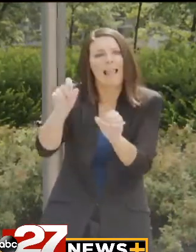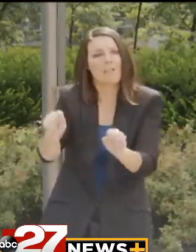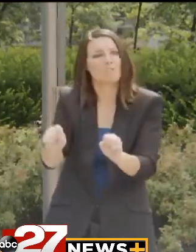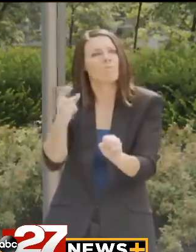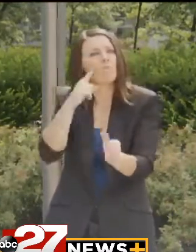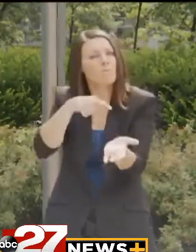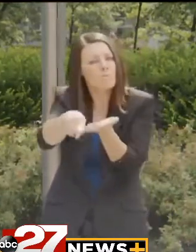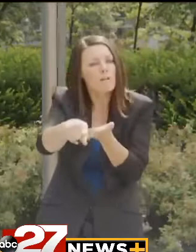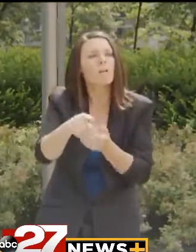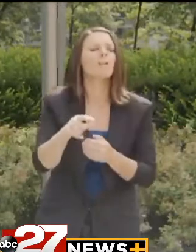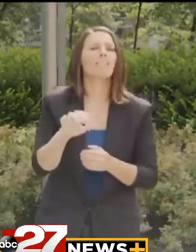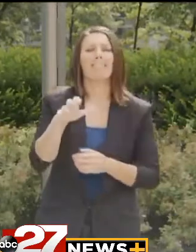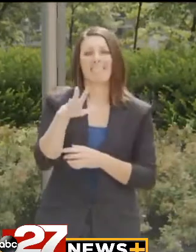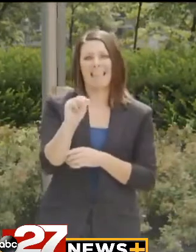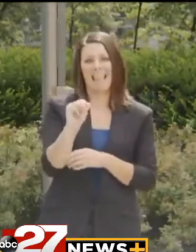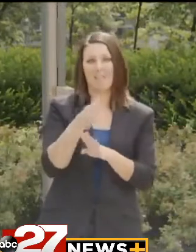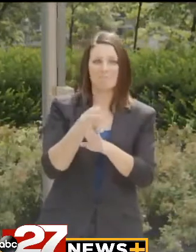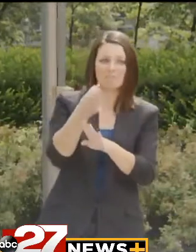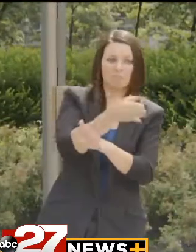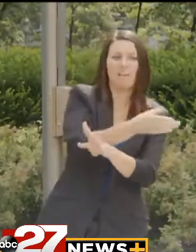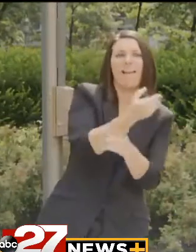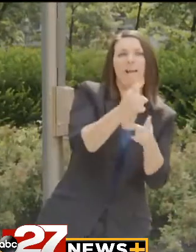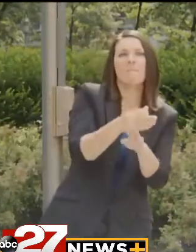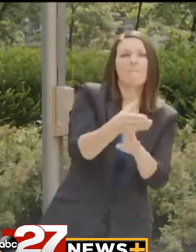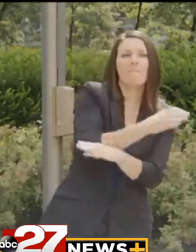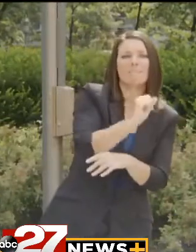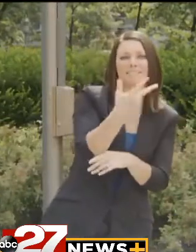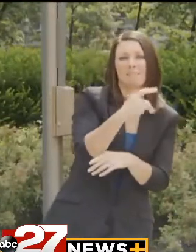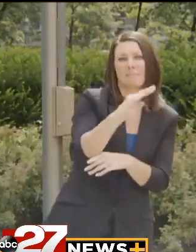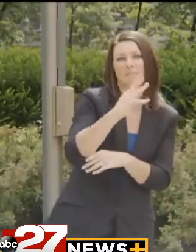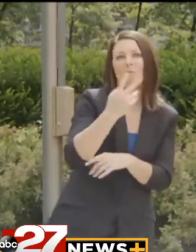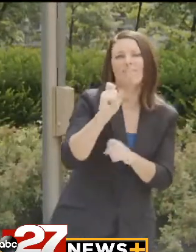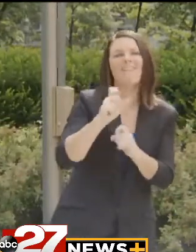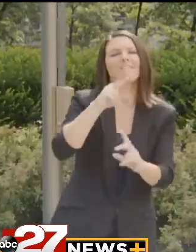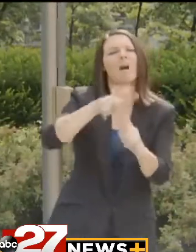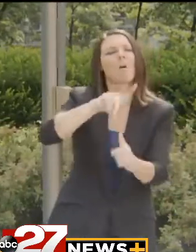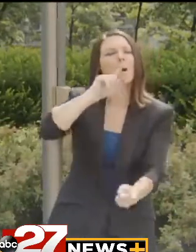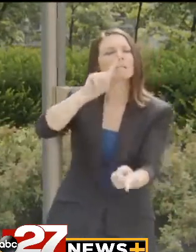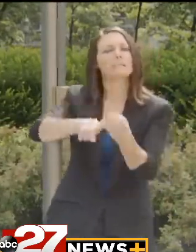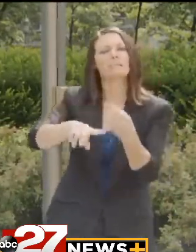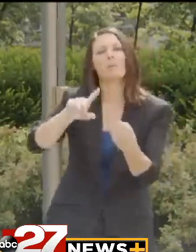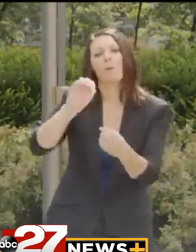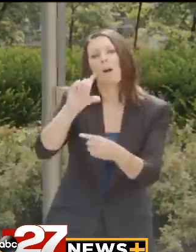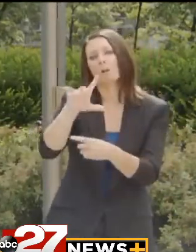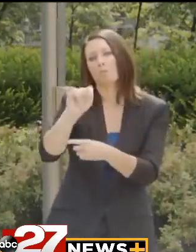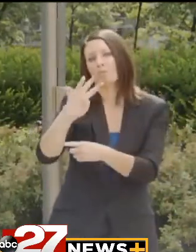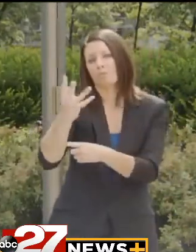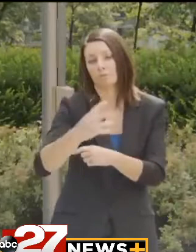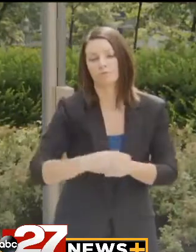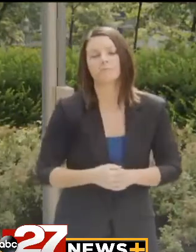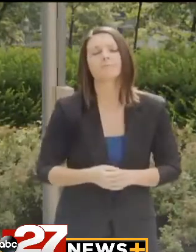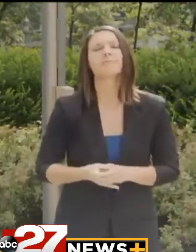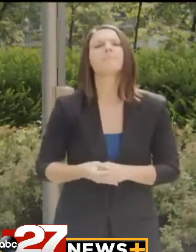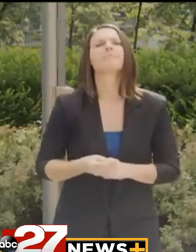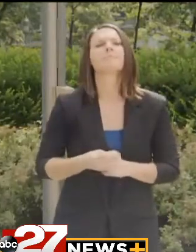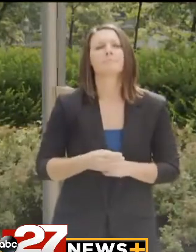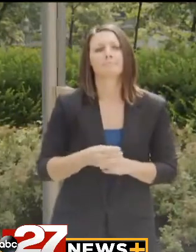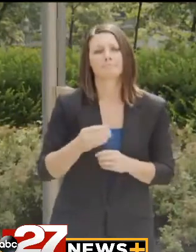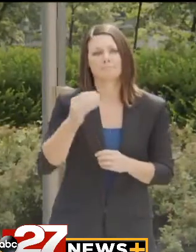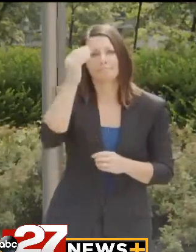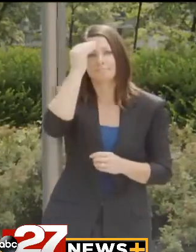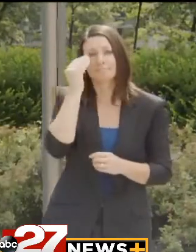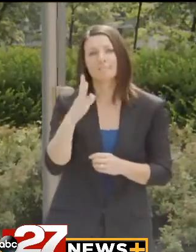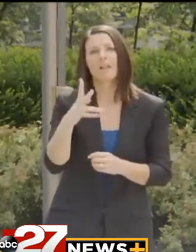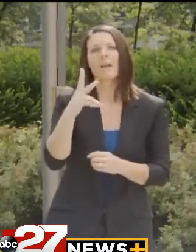that claims backdated to before September 4th can be filed until October 4th. We want them to know that